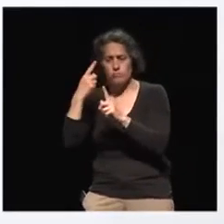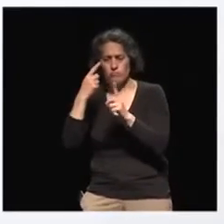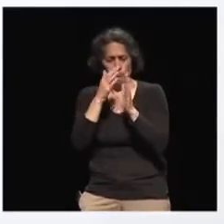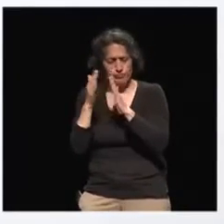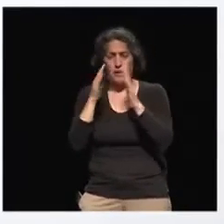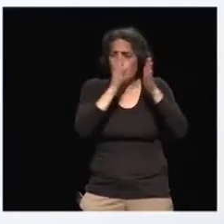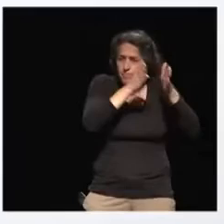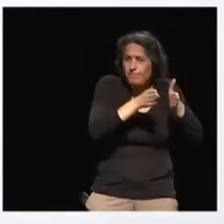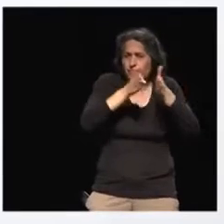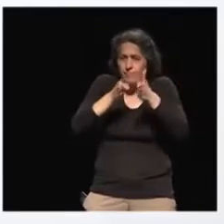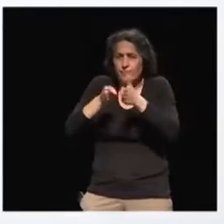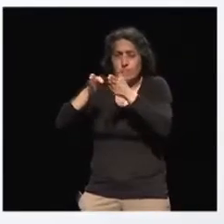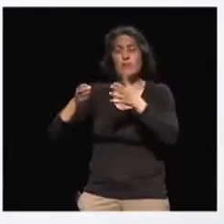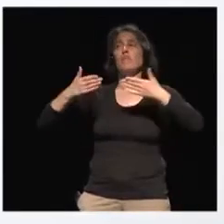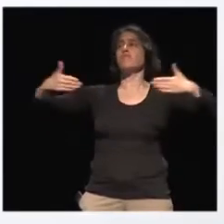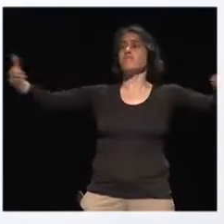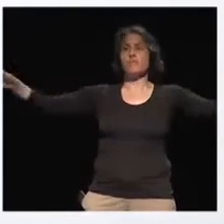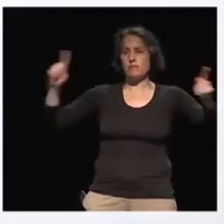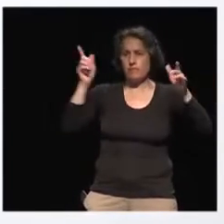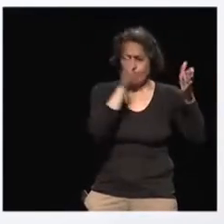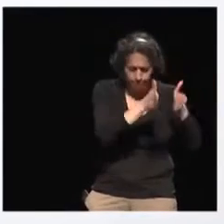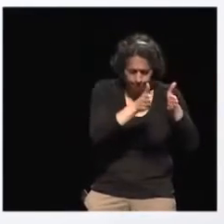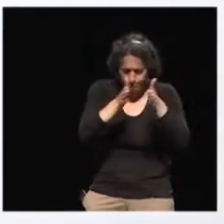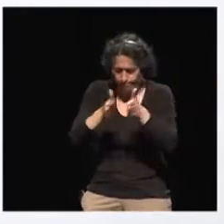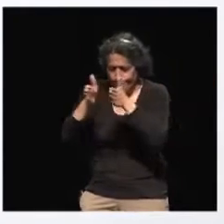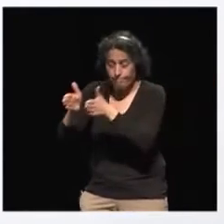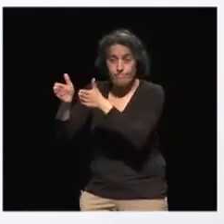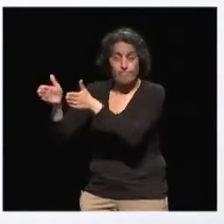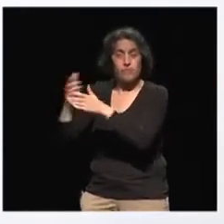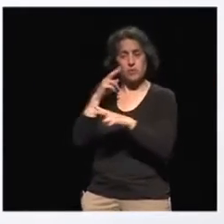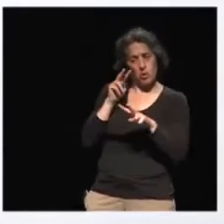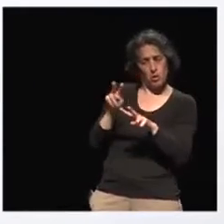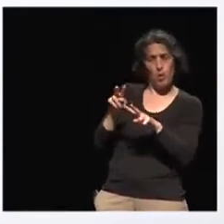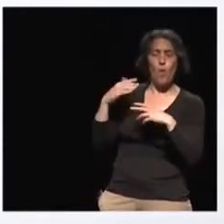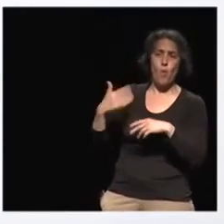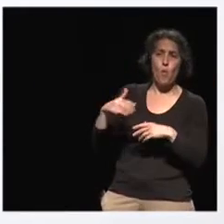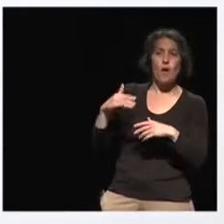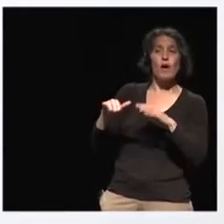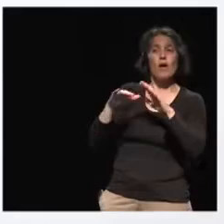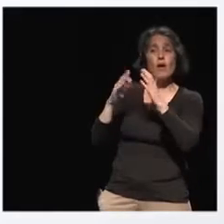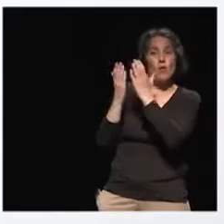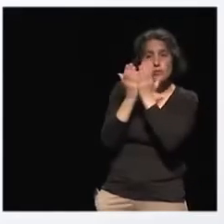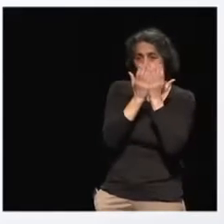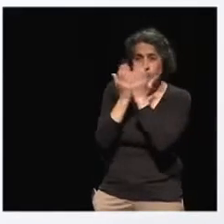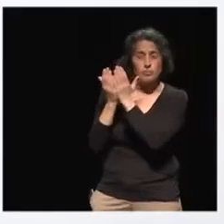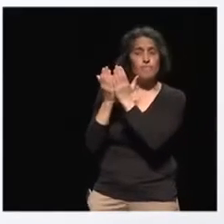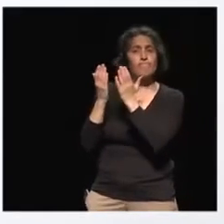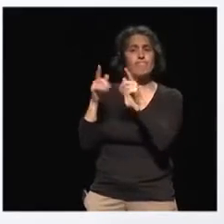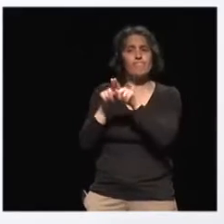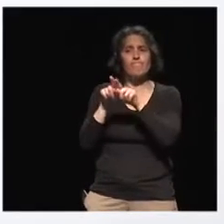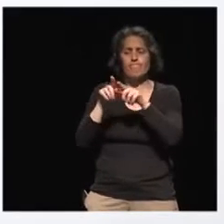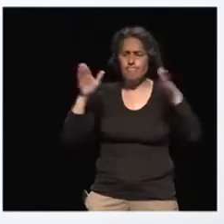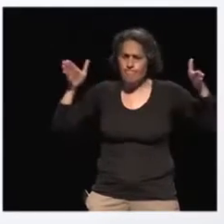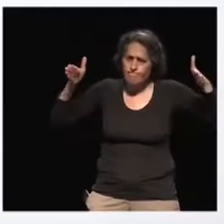is really, and I like conspiracy theories. And in a sense, it's a, it's this grand conspiracy of really